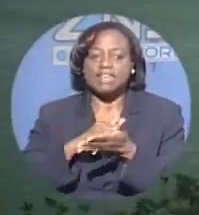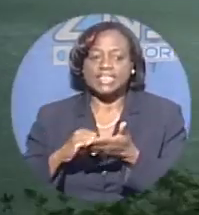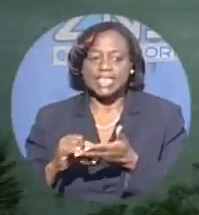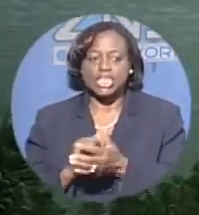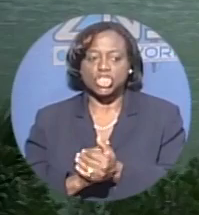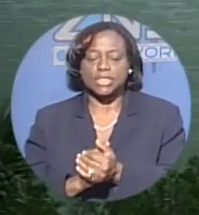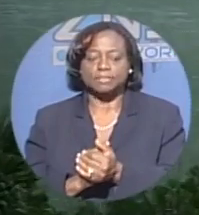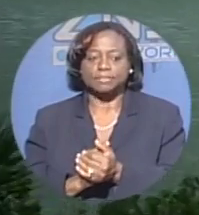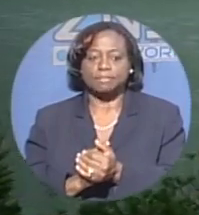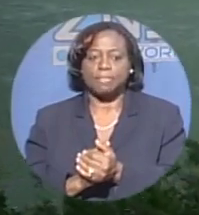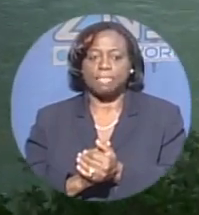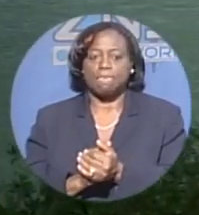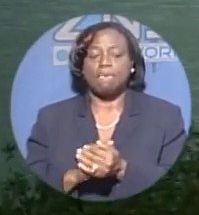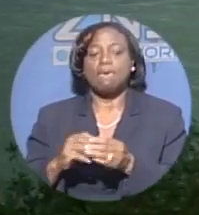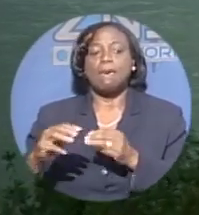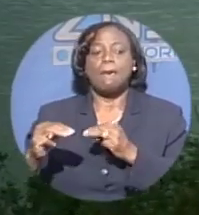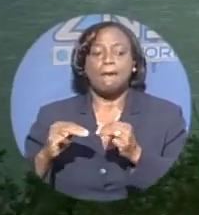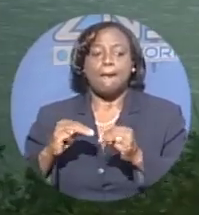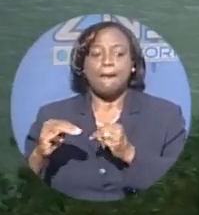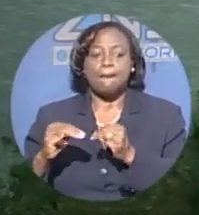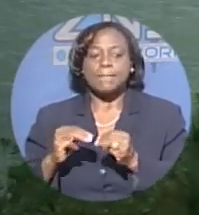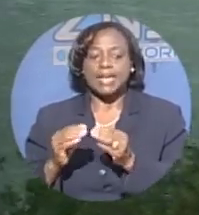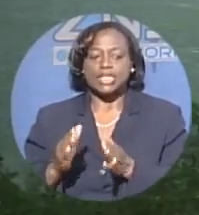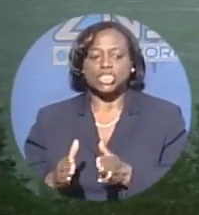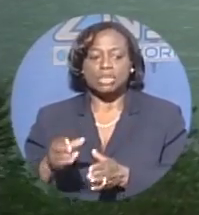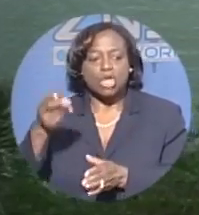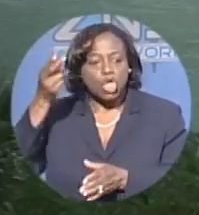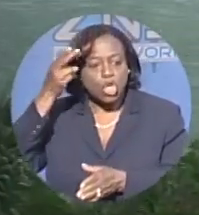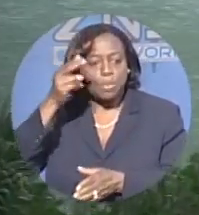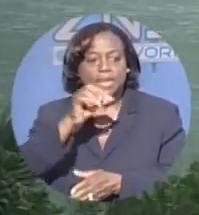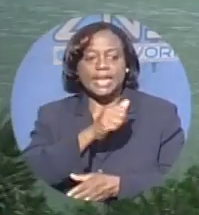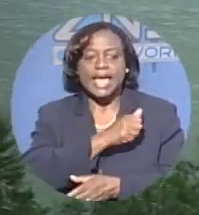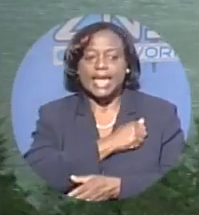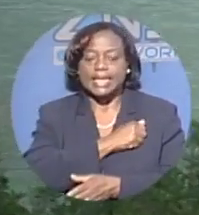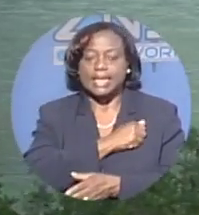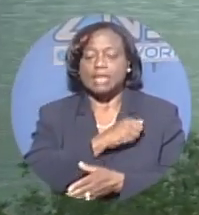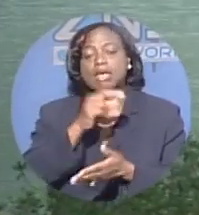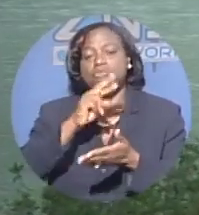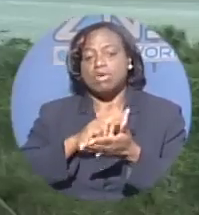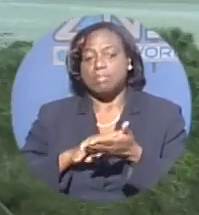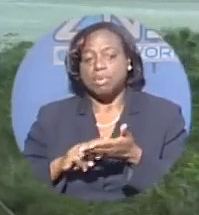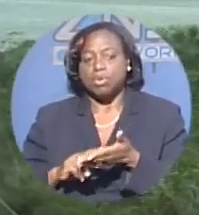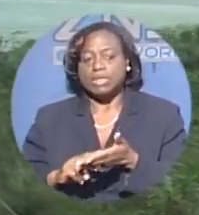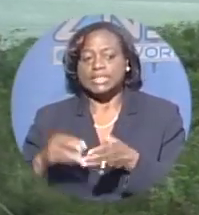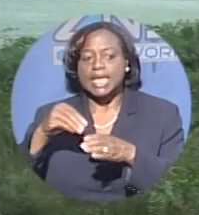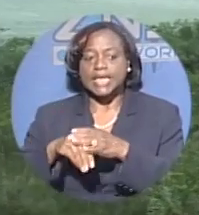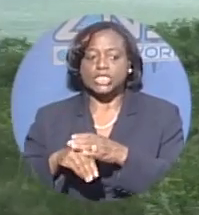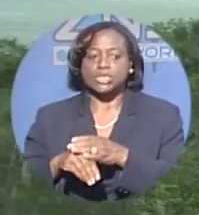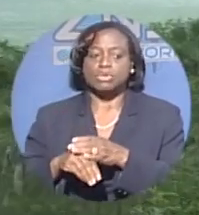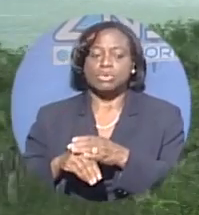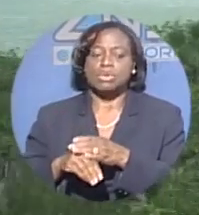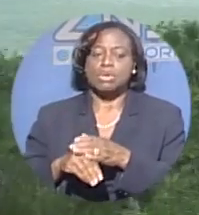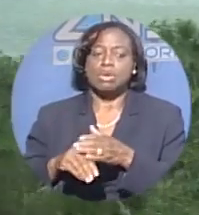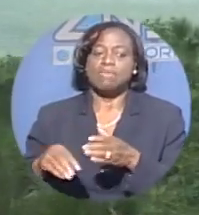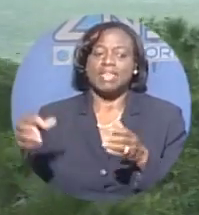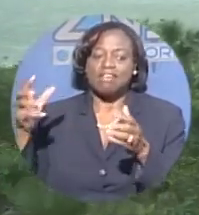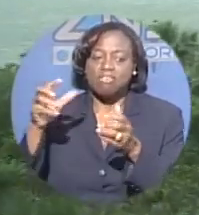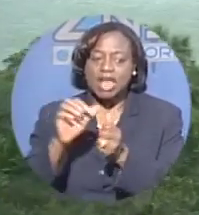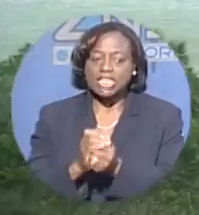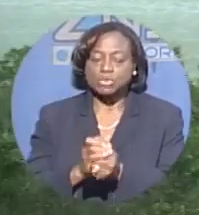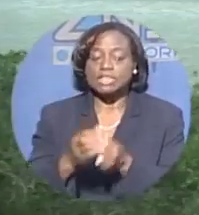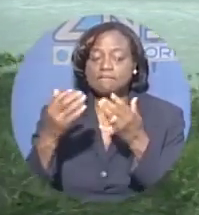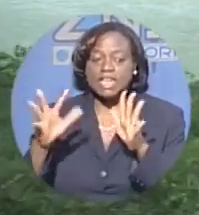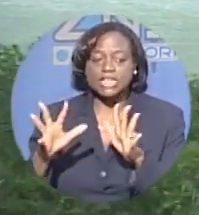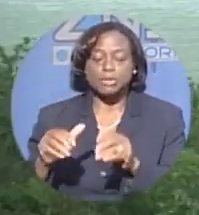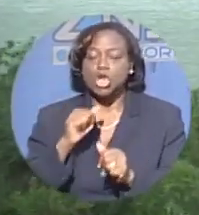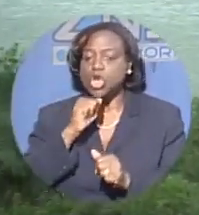According to manager at Flight Standards Inspectorate Hubert Adderley, the report into that deadly crash is complete but has yet to be made